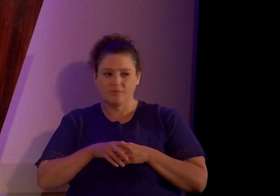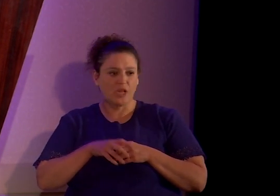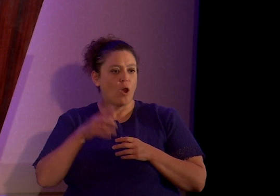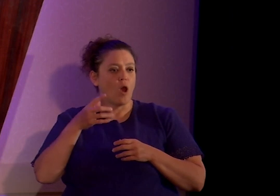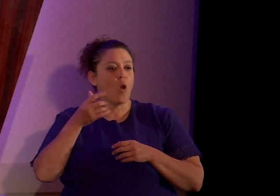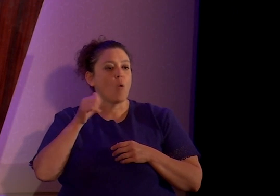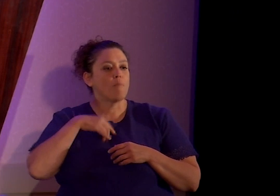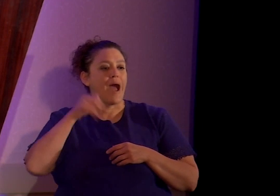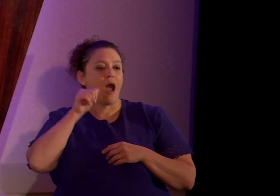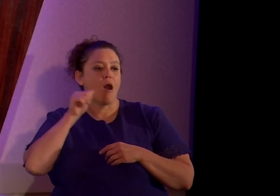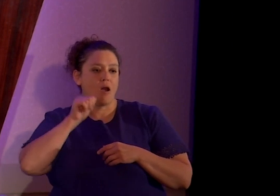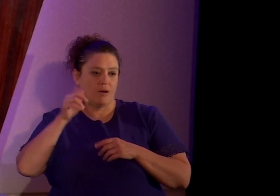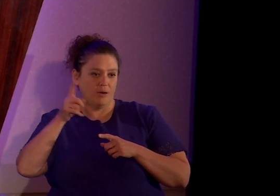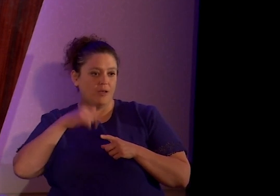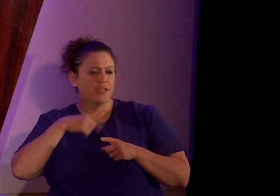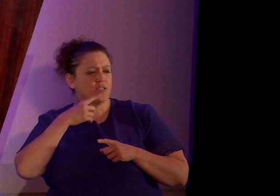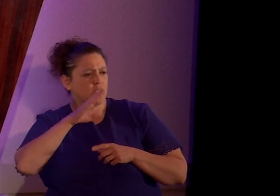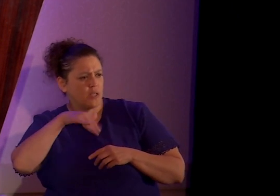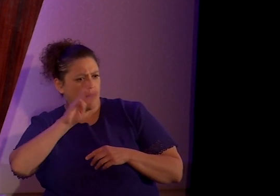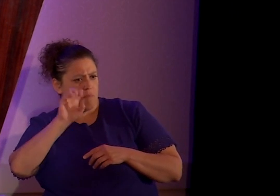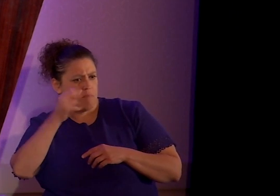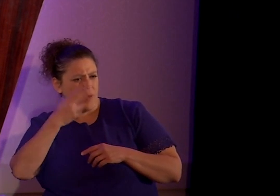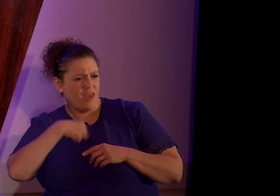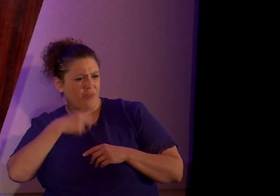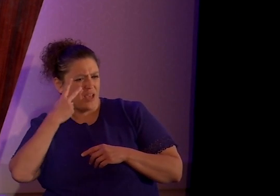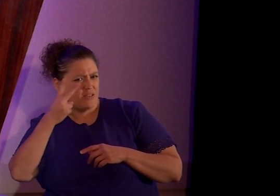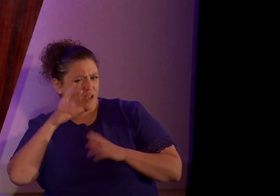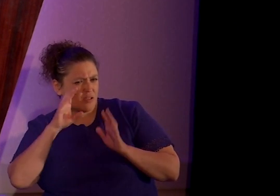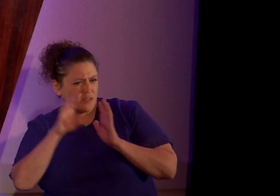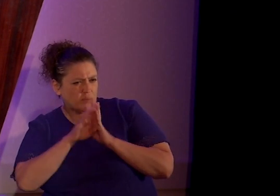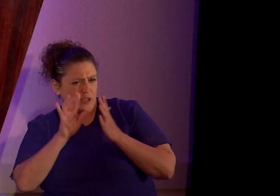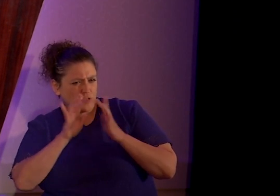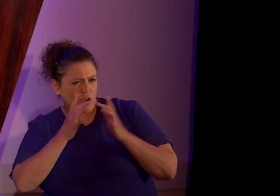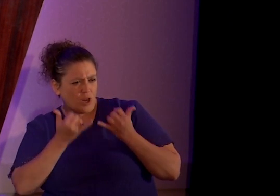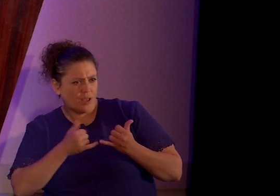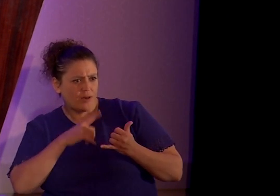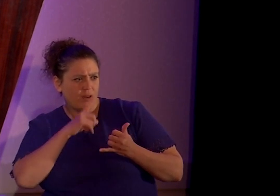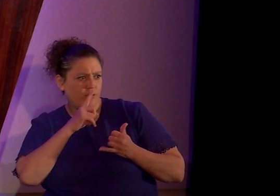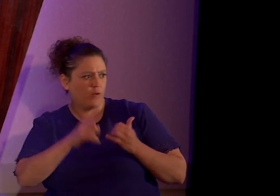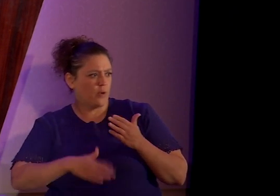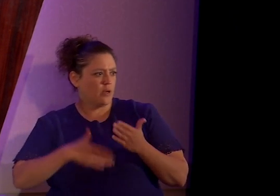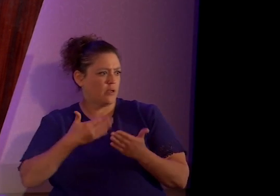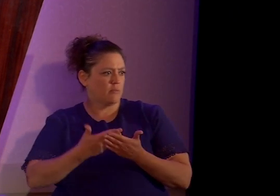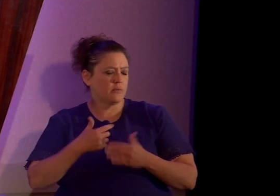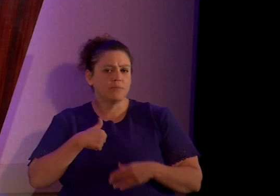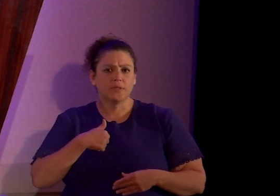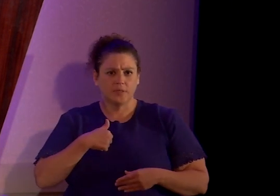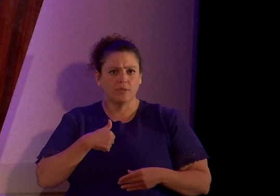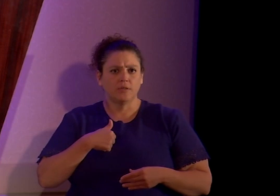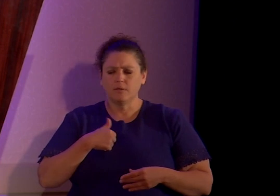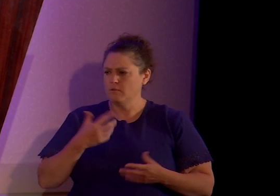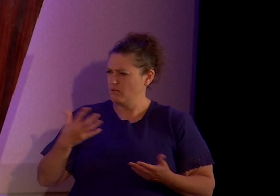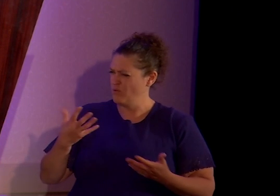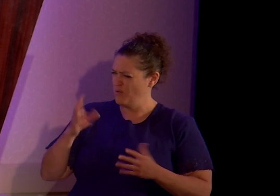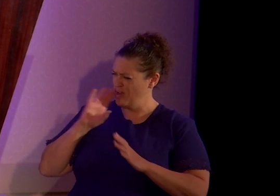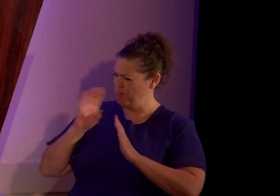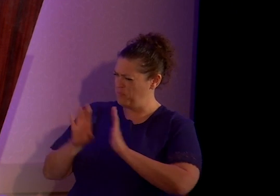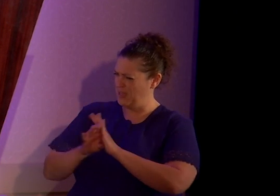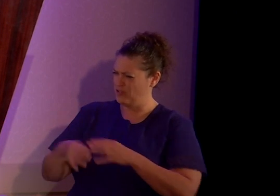Beth, I saw some pictures on the internet today that deeply disturbed me. What pictures?